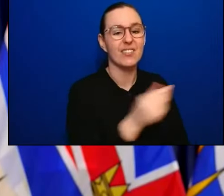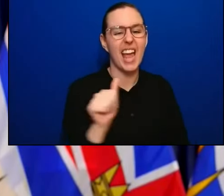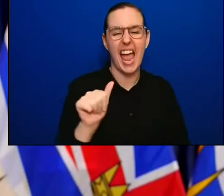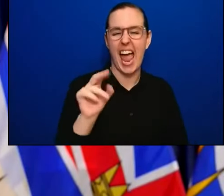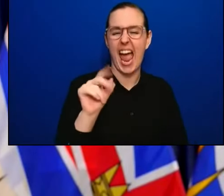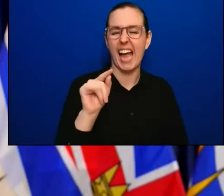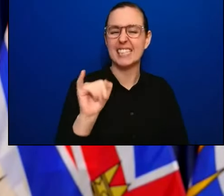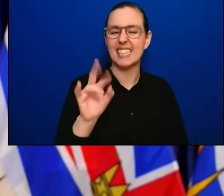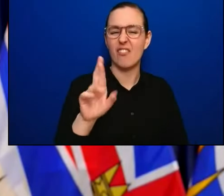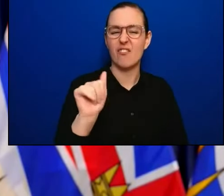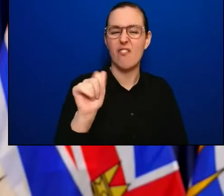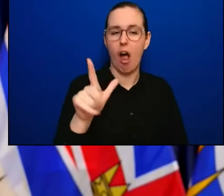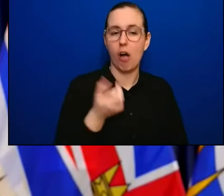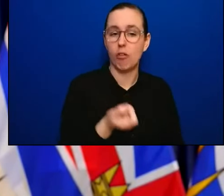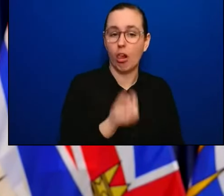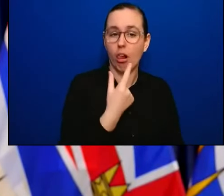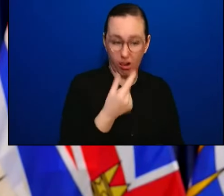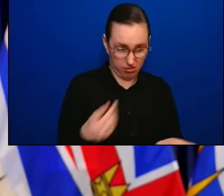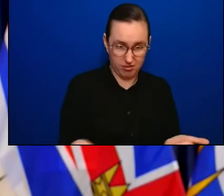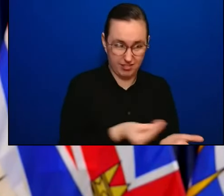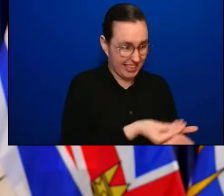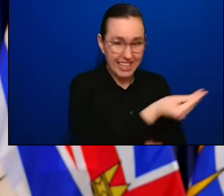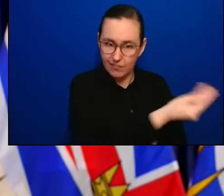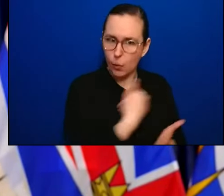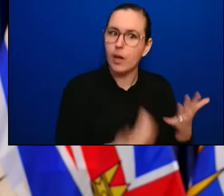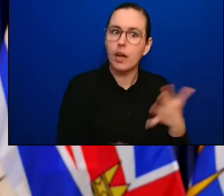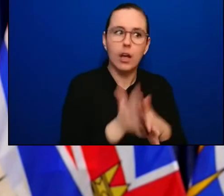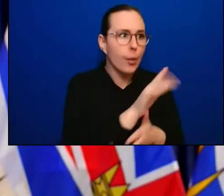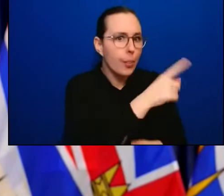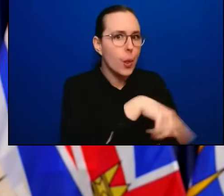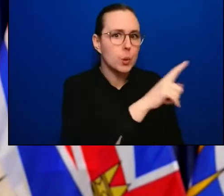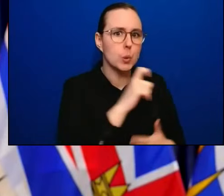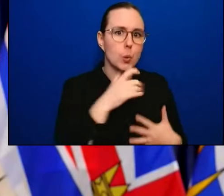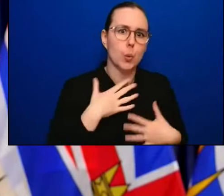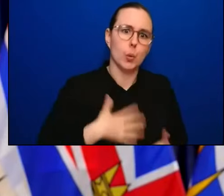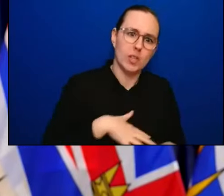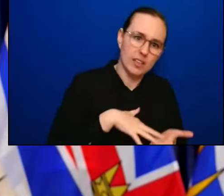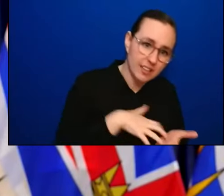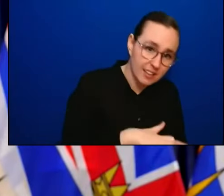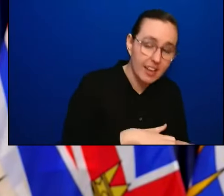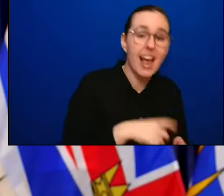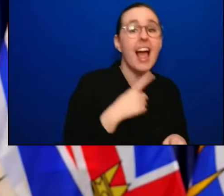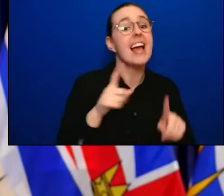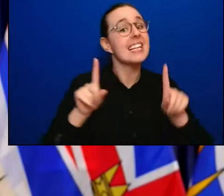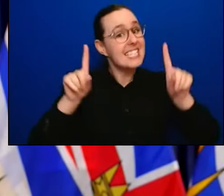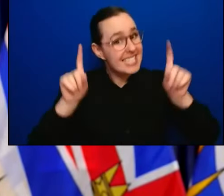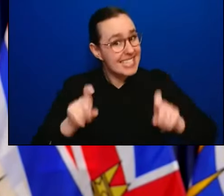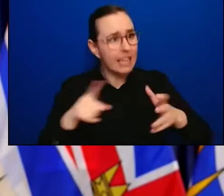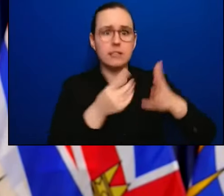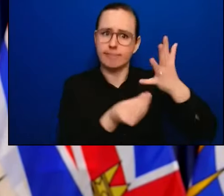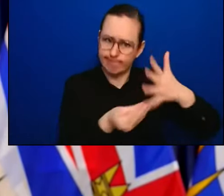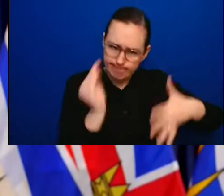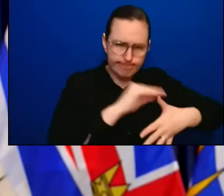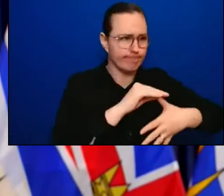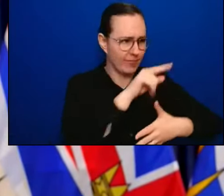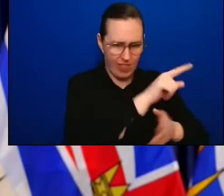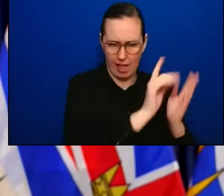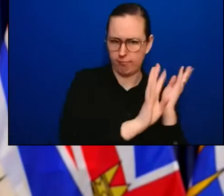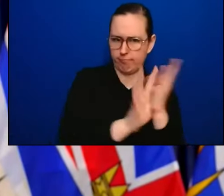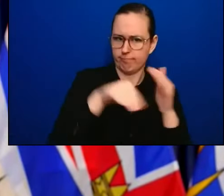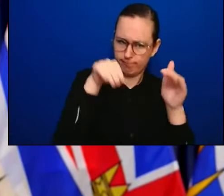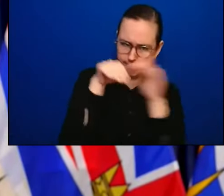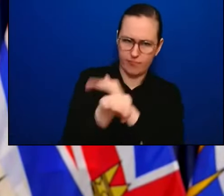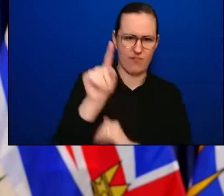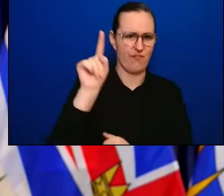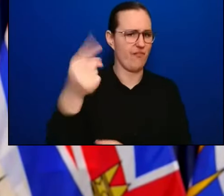tests. So at every step in this process, priority has been given to those who are clinically invulnerable. And that represents not just the